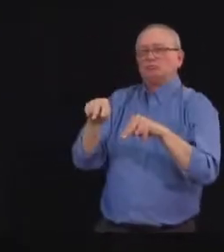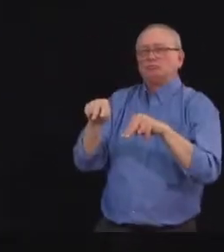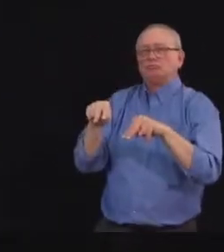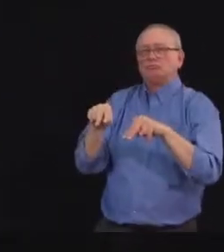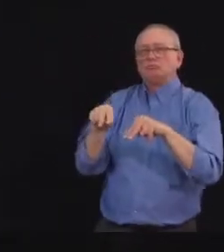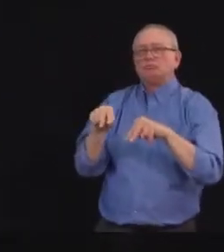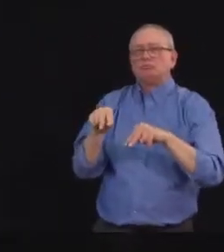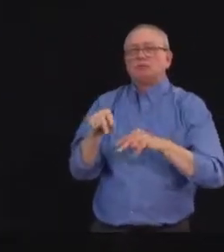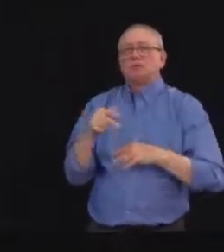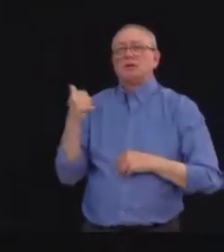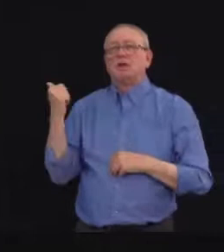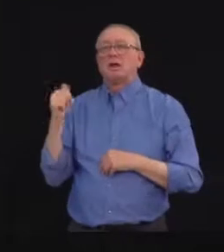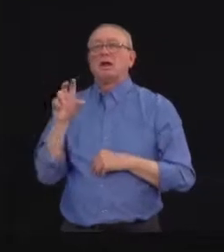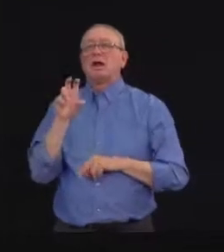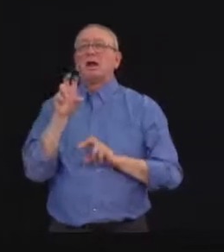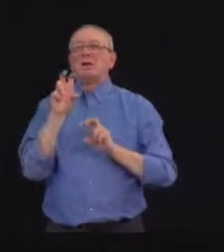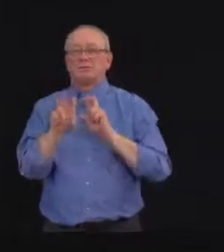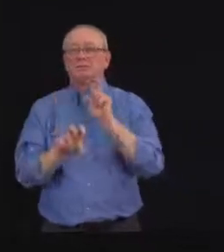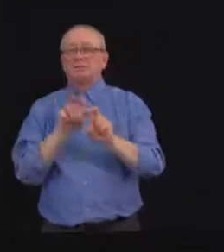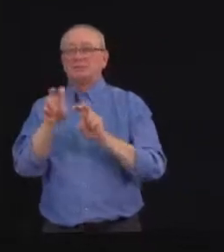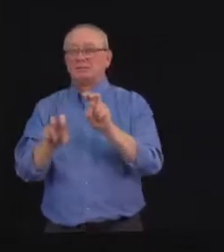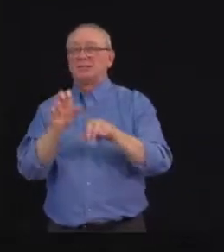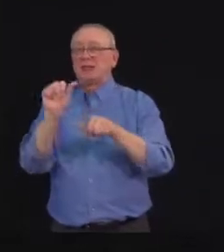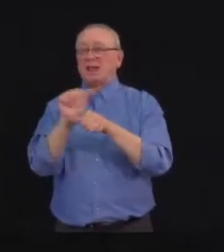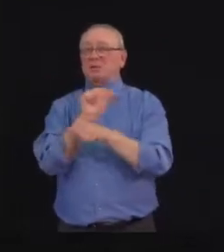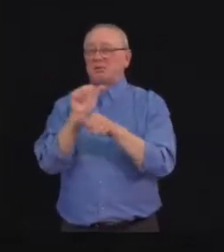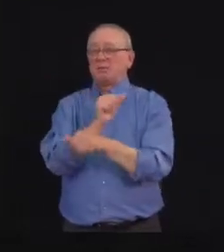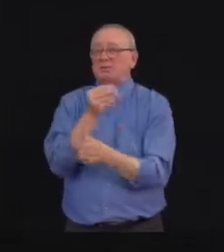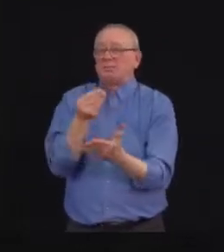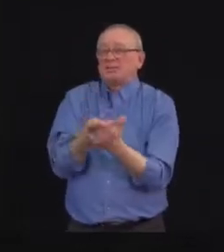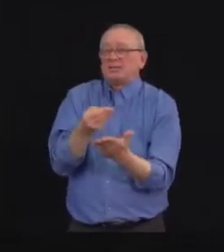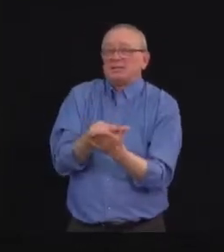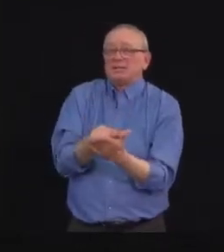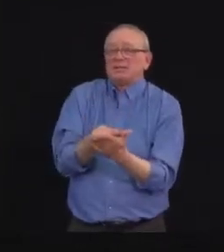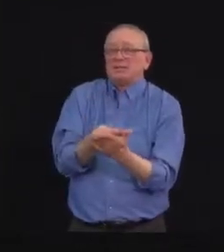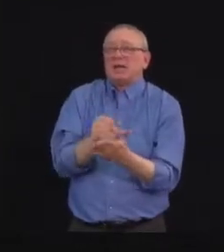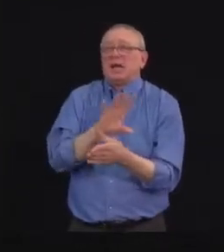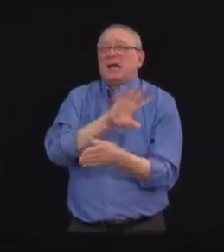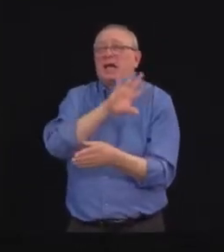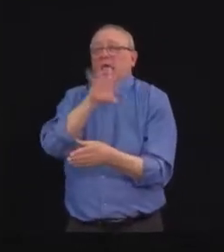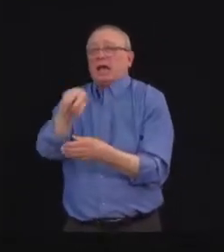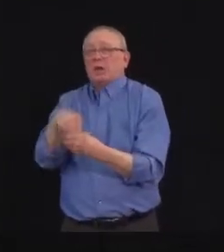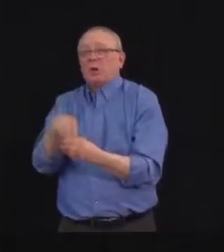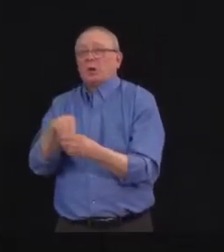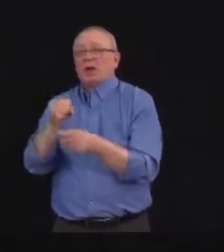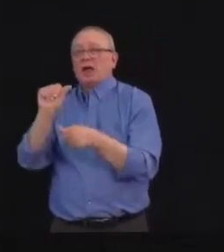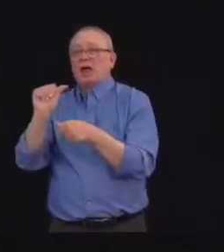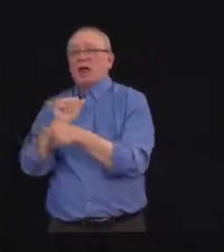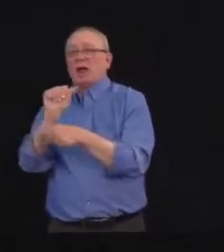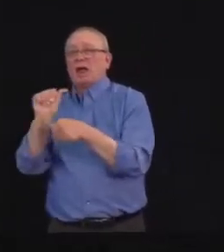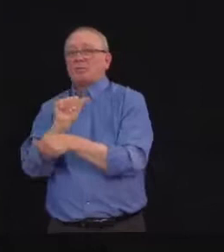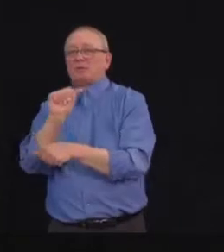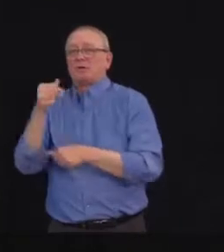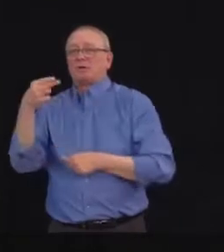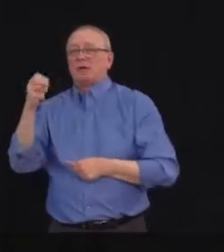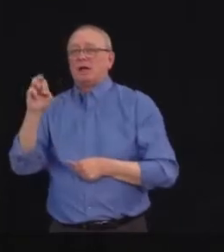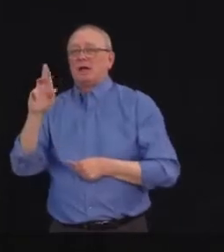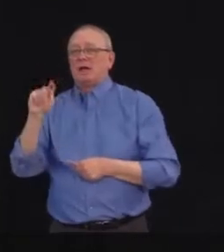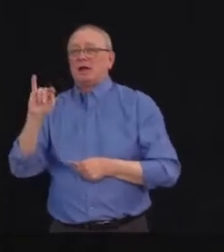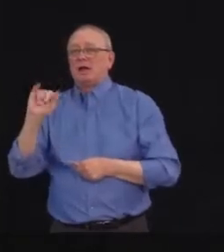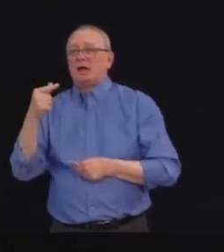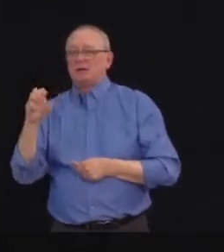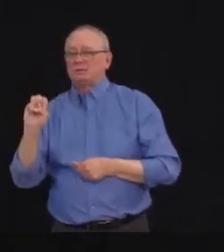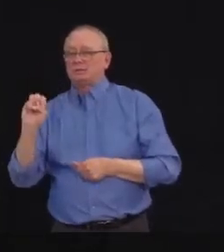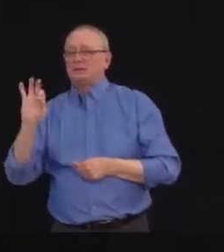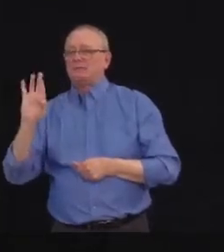funds on behalf of Albertans, including through the Alberta Heritage Savings Trust Fund. And their mandate is to maximize returns.